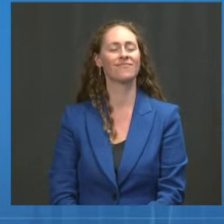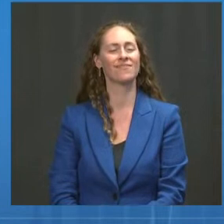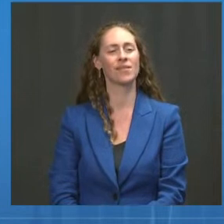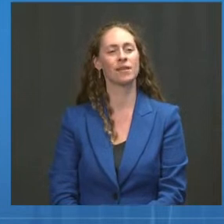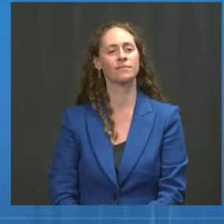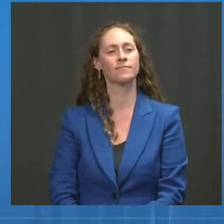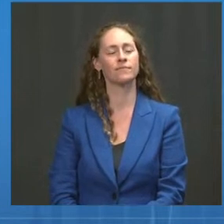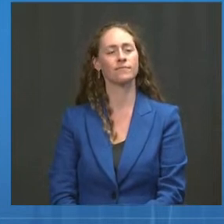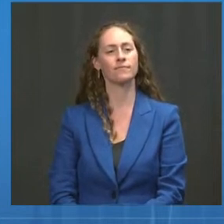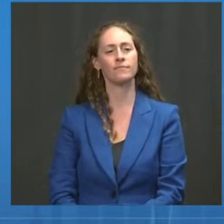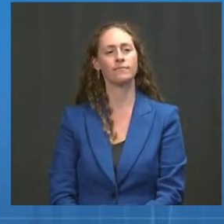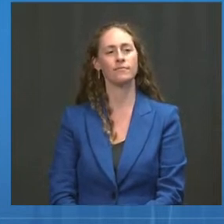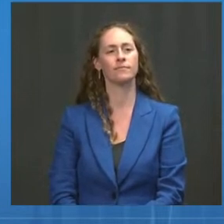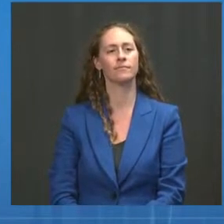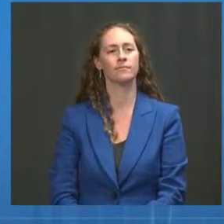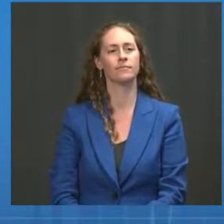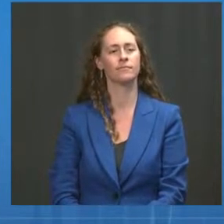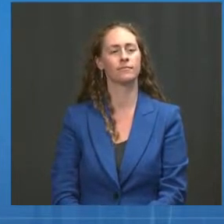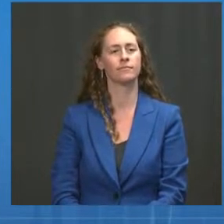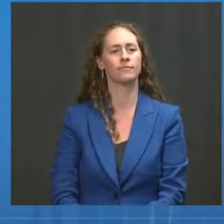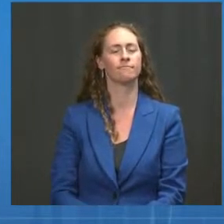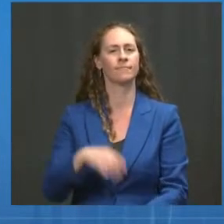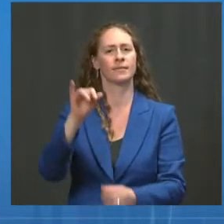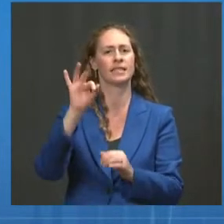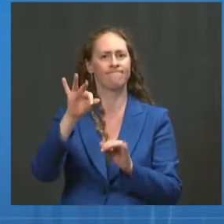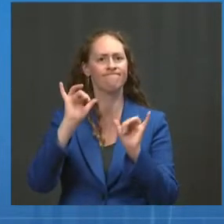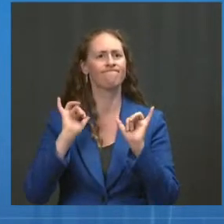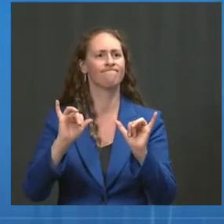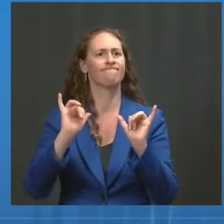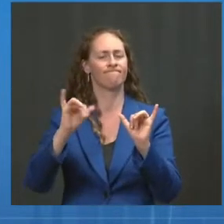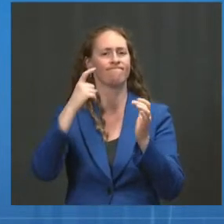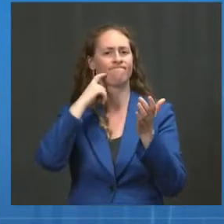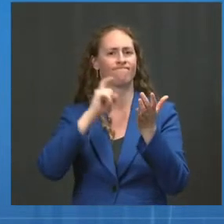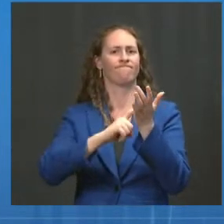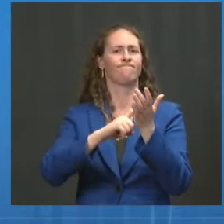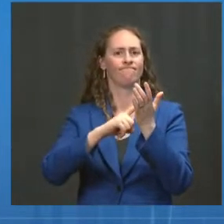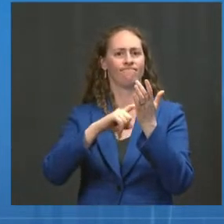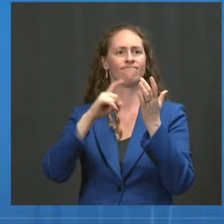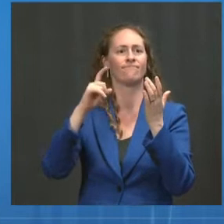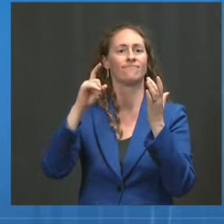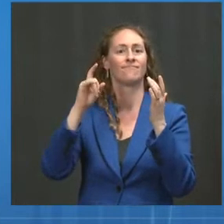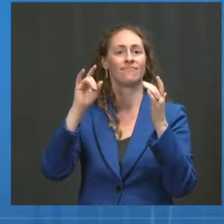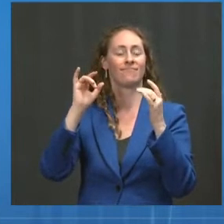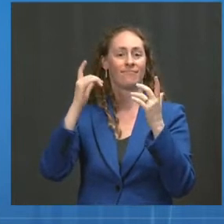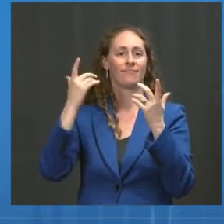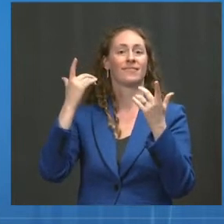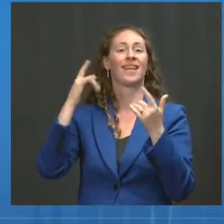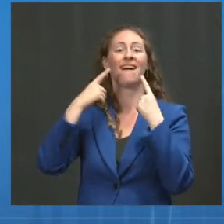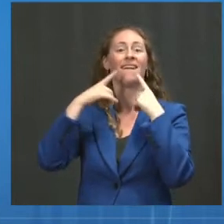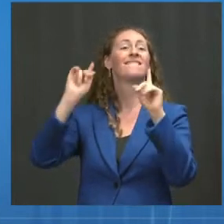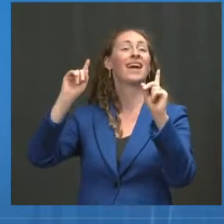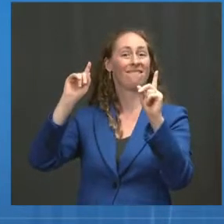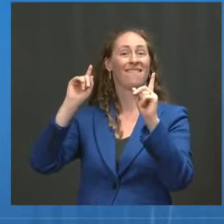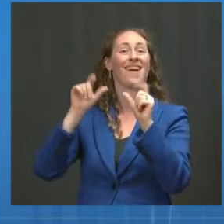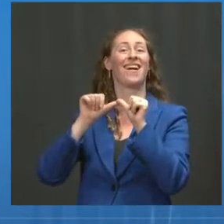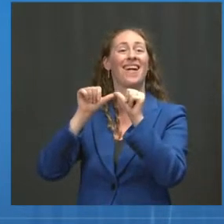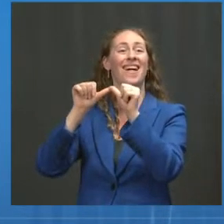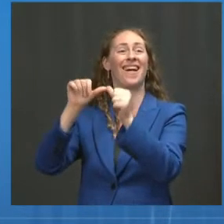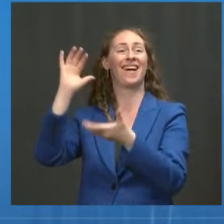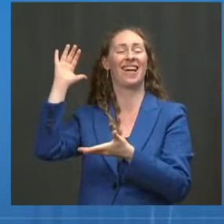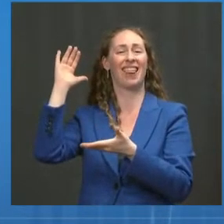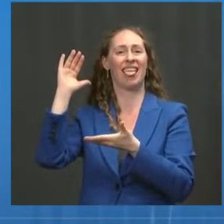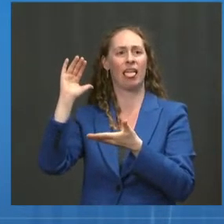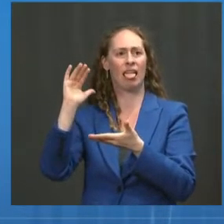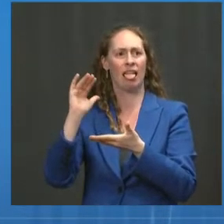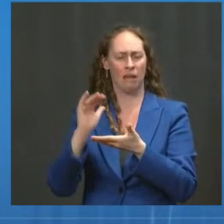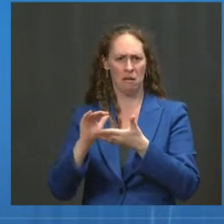sooner than eight months, and please correct me if I'm wrong. So if the supply is not an issue, can you walk us through